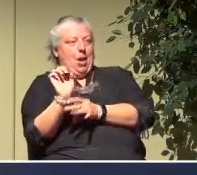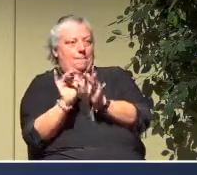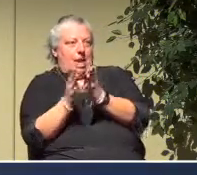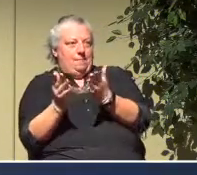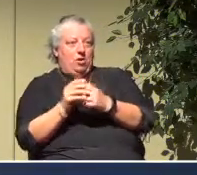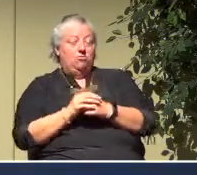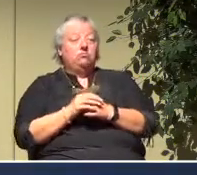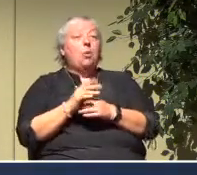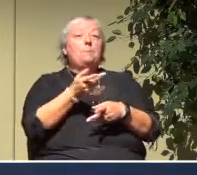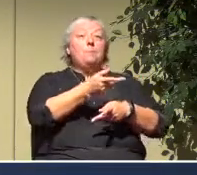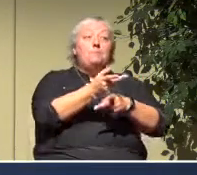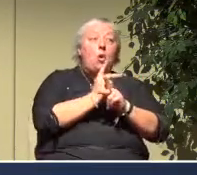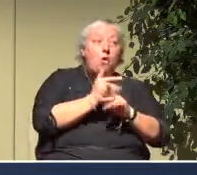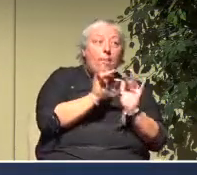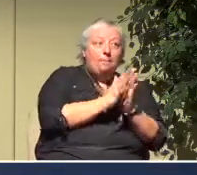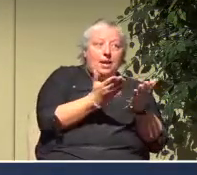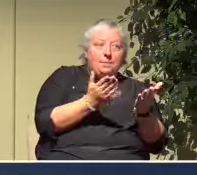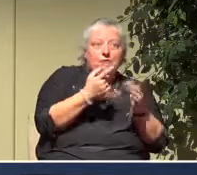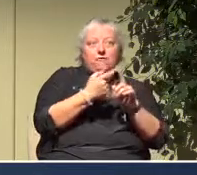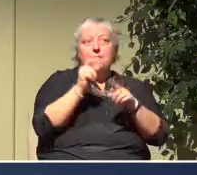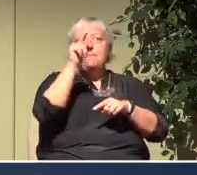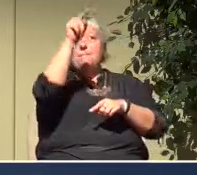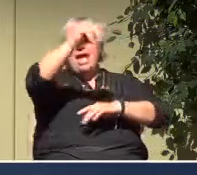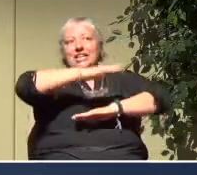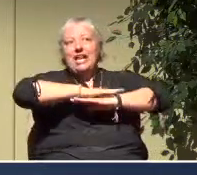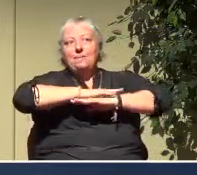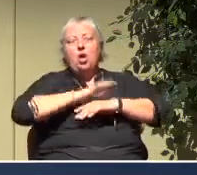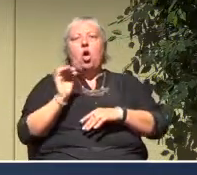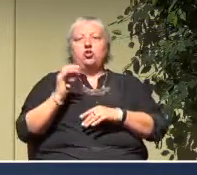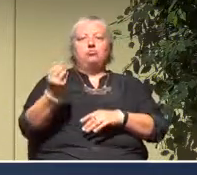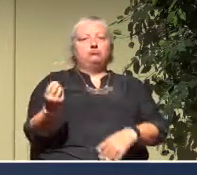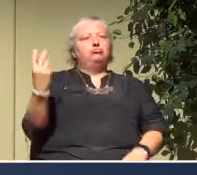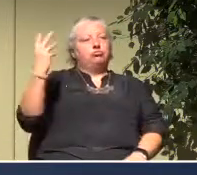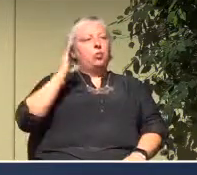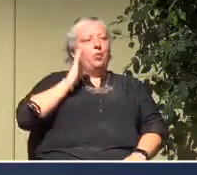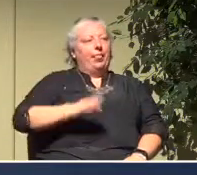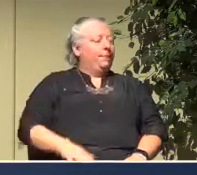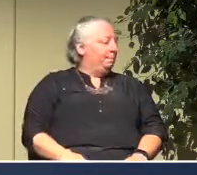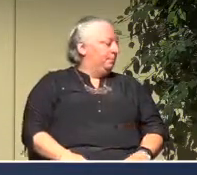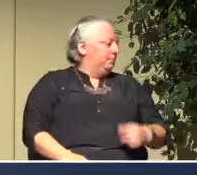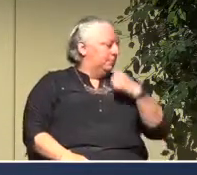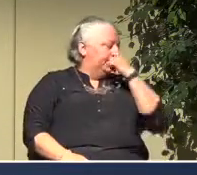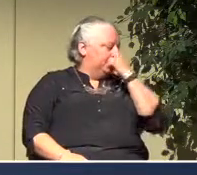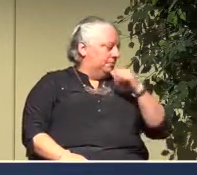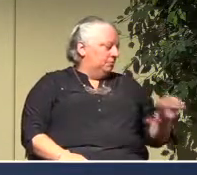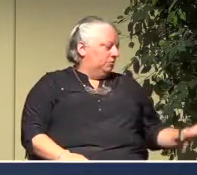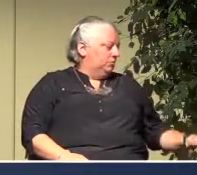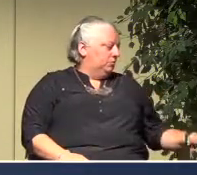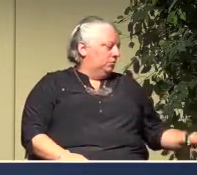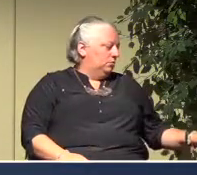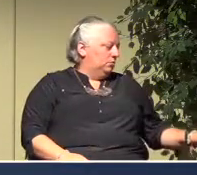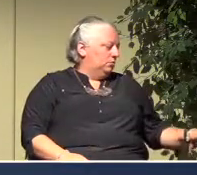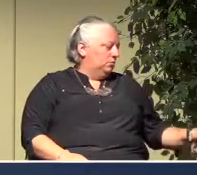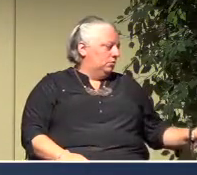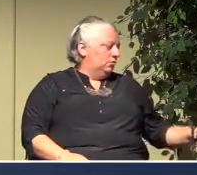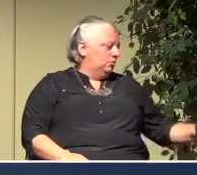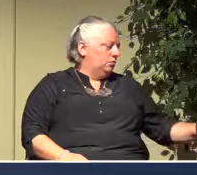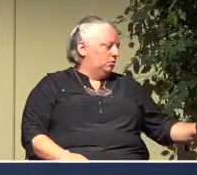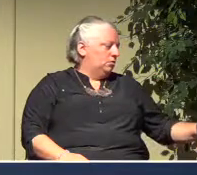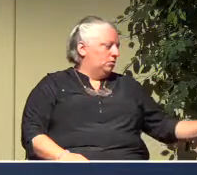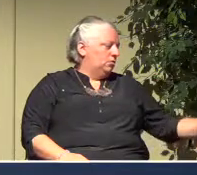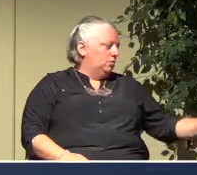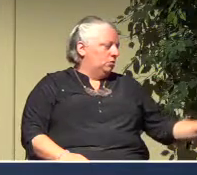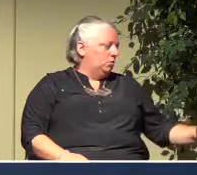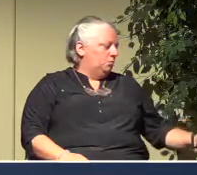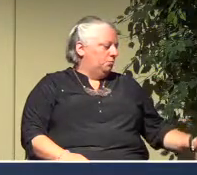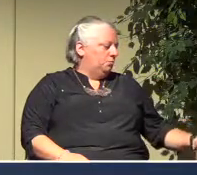put it on the screen, but it's good to have it in front of you. So Psalm 145. I will